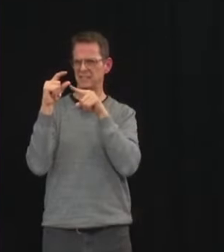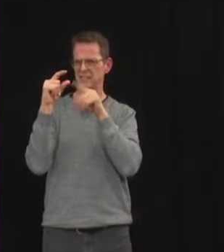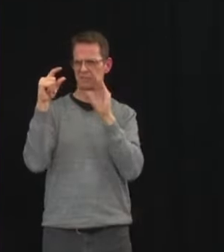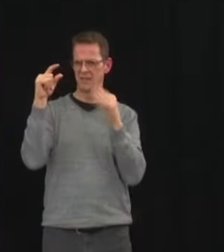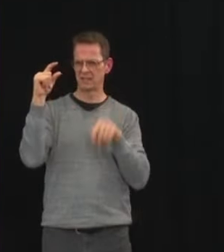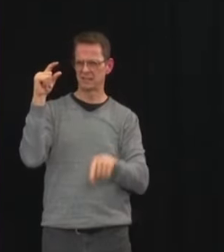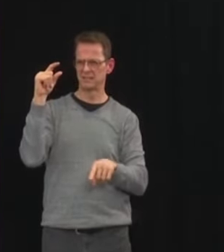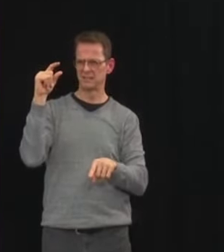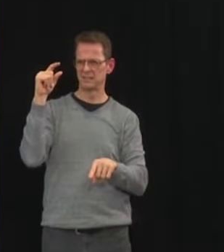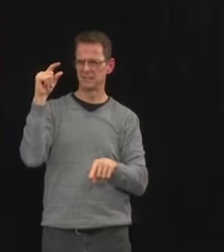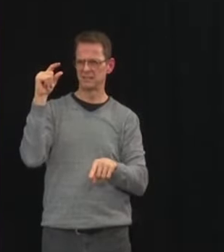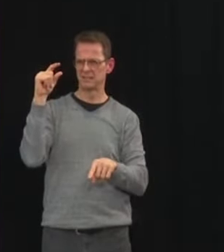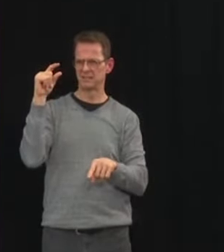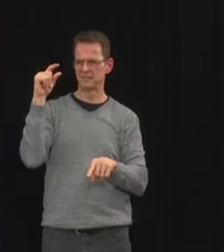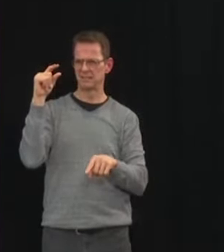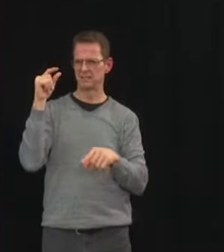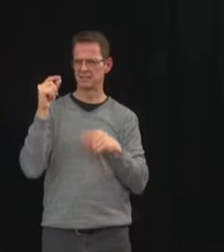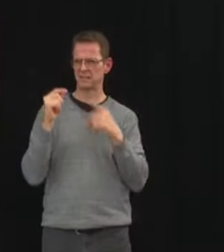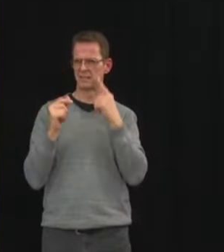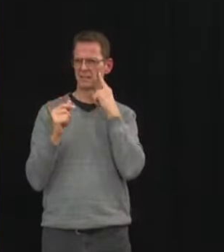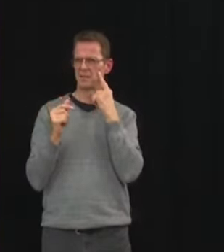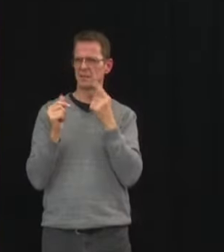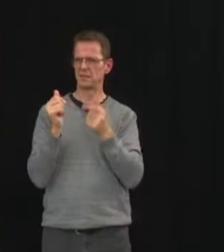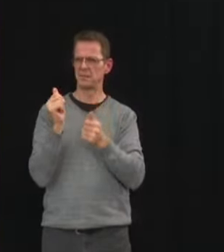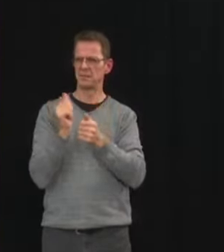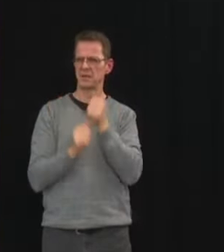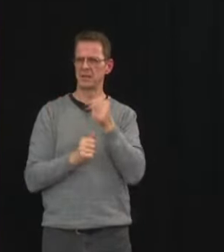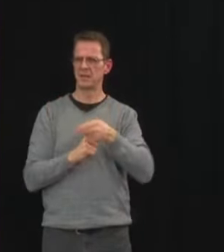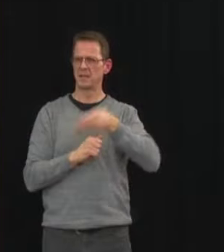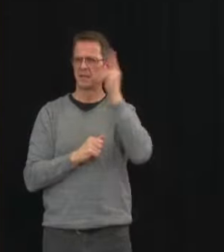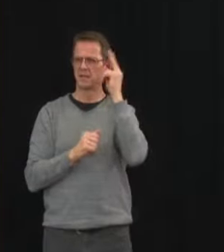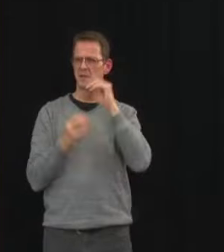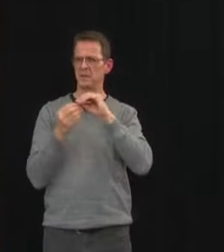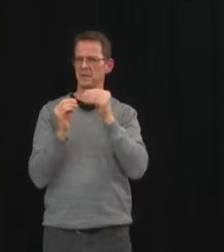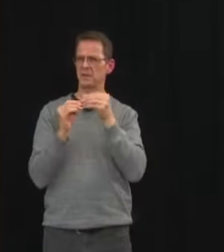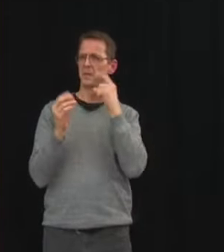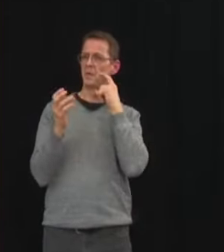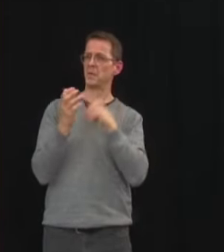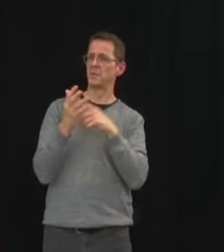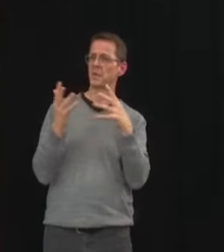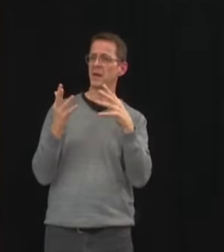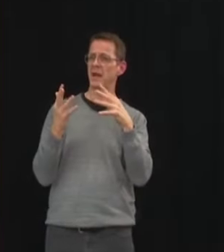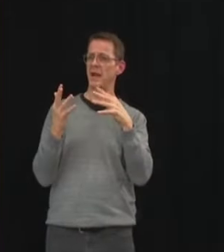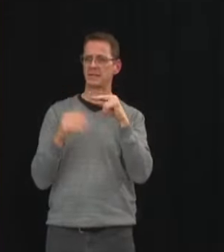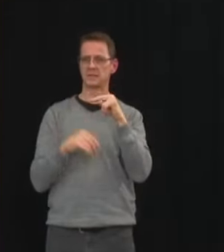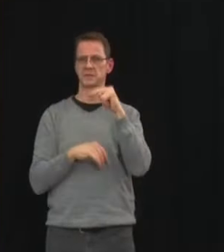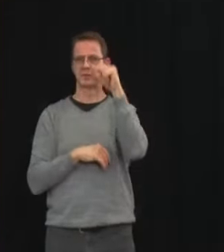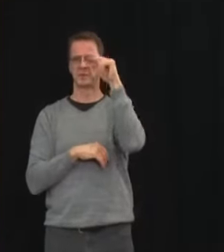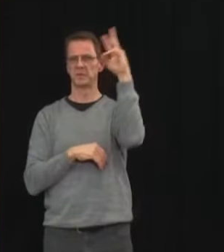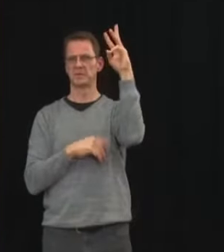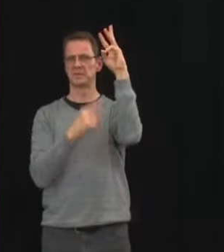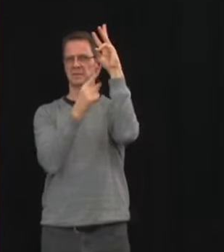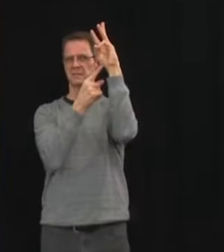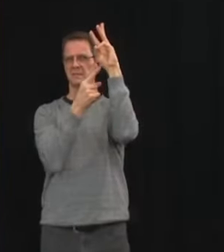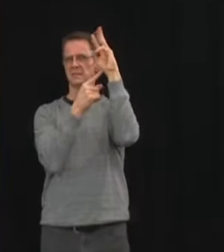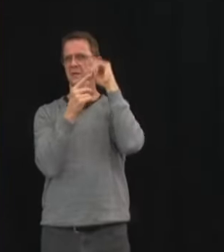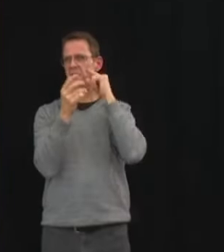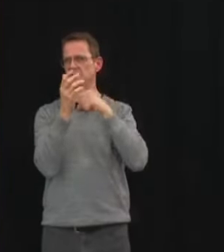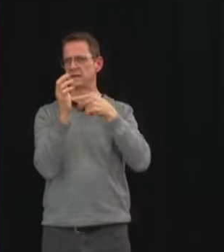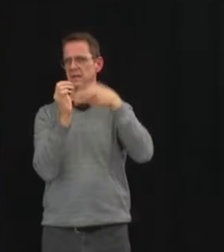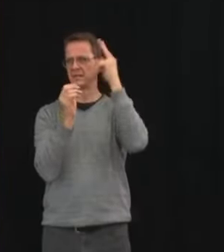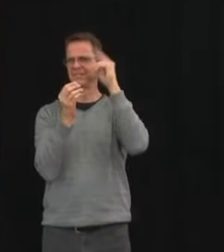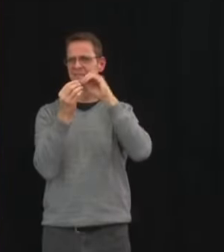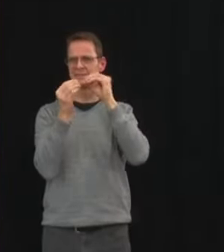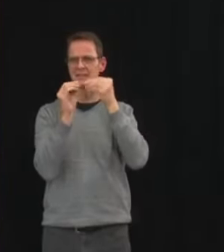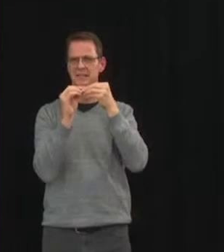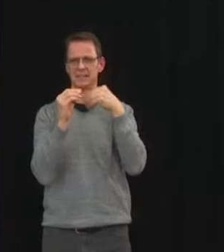of those are in the northwest uh quadrant of the province so i have asked for more information about what might be causing that but one one thing